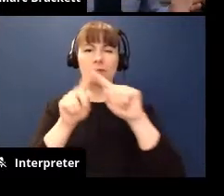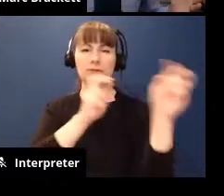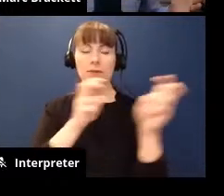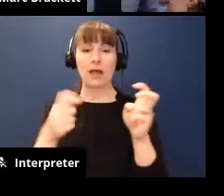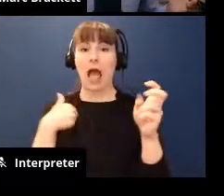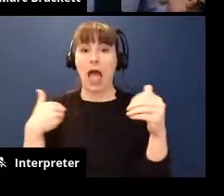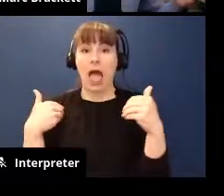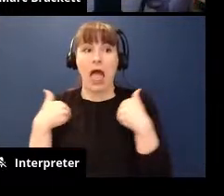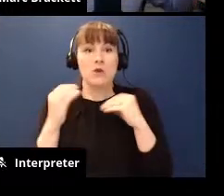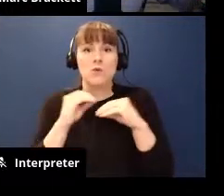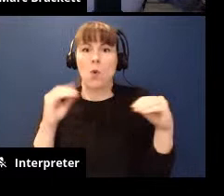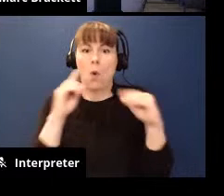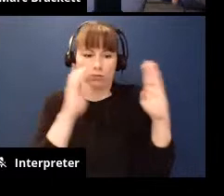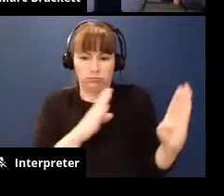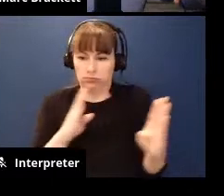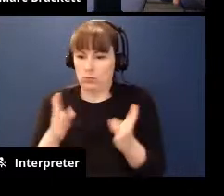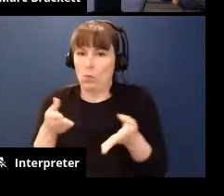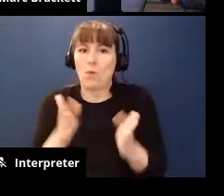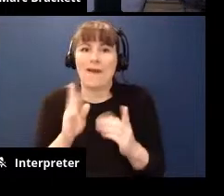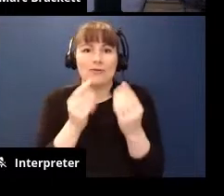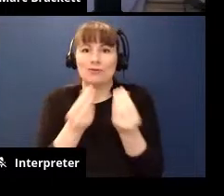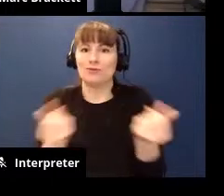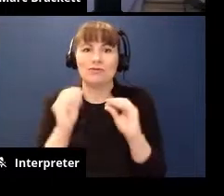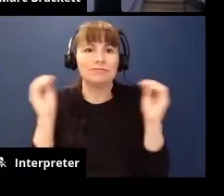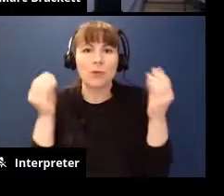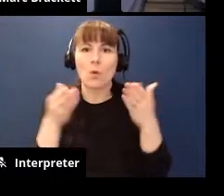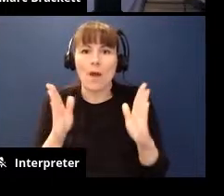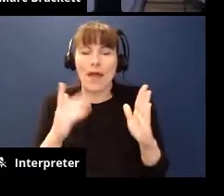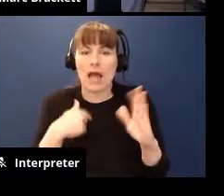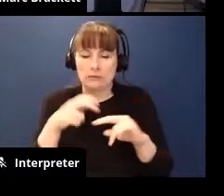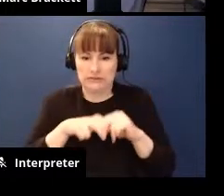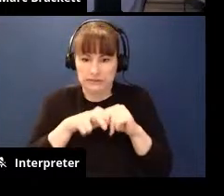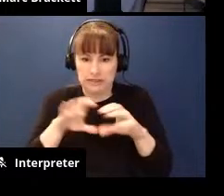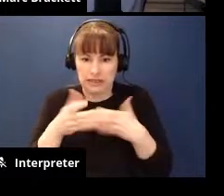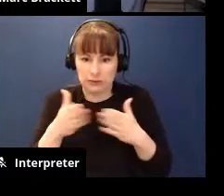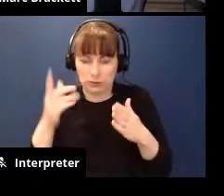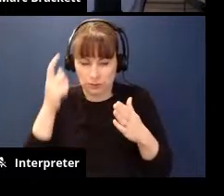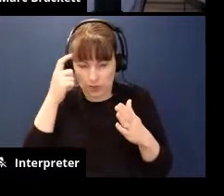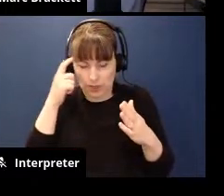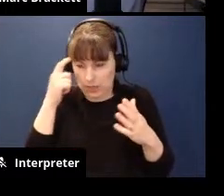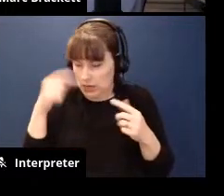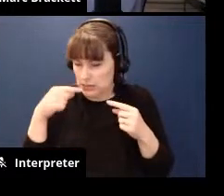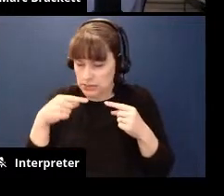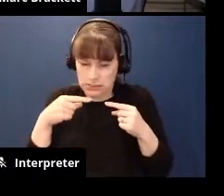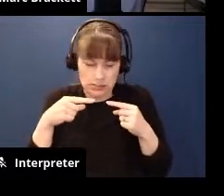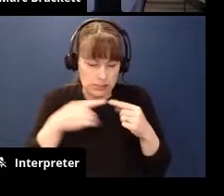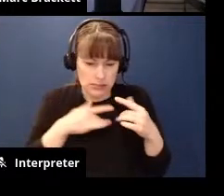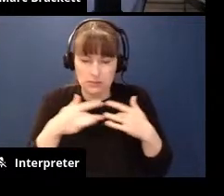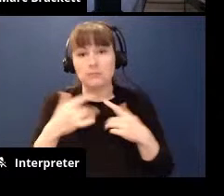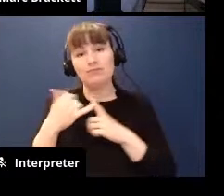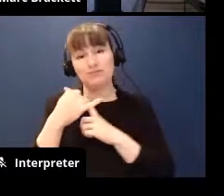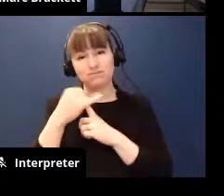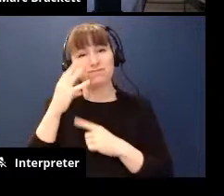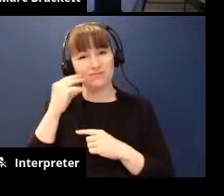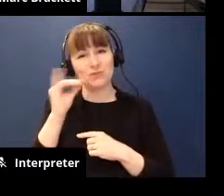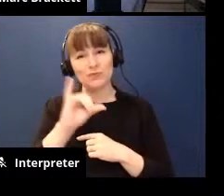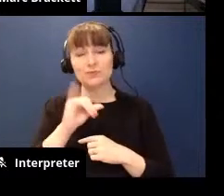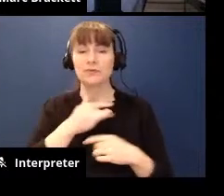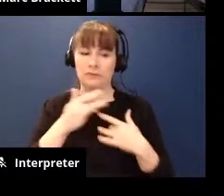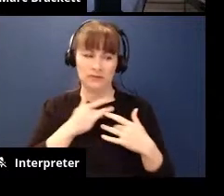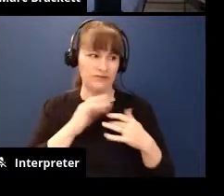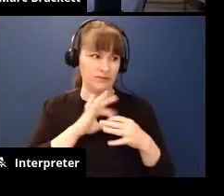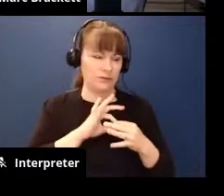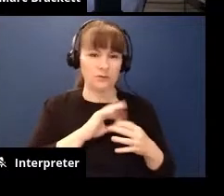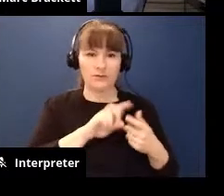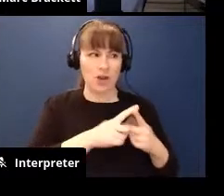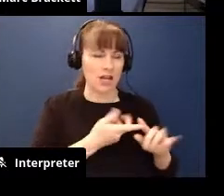strategies so i just sat in that classroom with my brain activated worrying about i was bullied also worrying about friendships